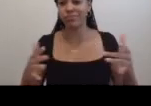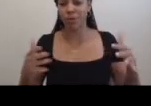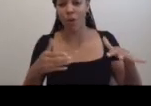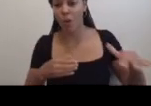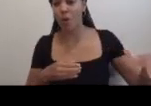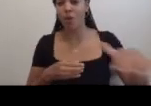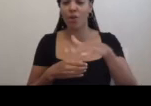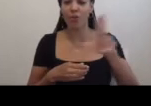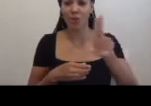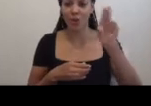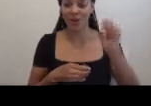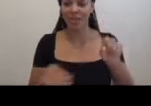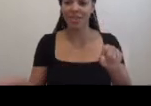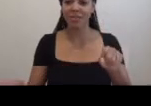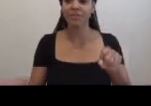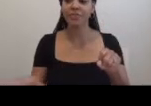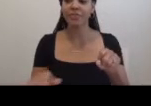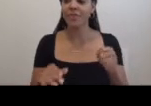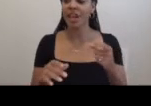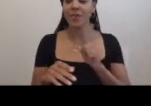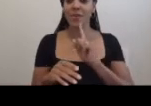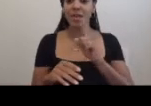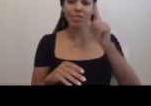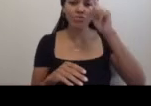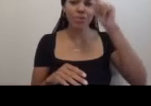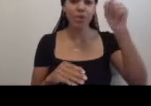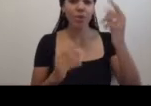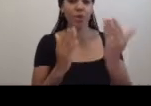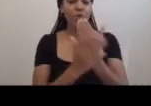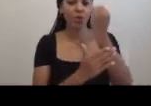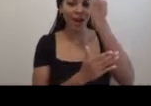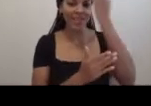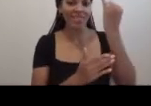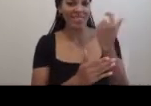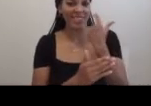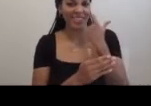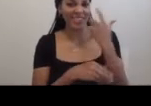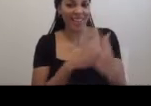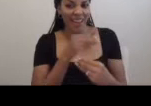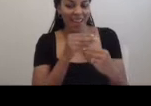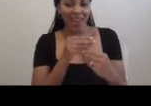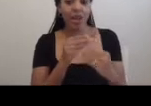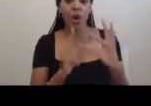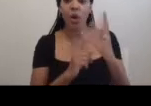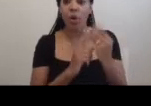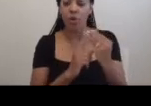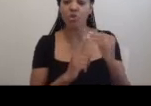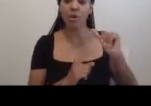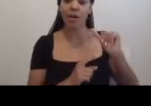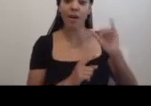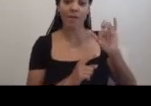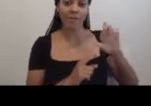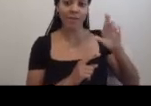United States. And a brilliant new idea has been added. Cultural Affairs has an